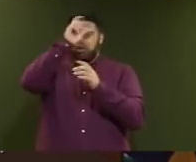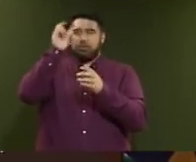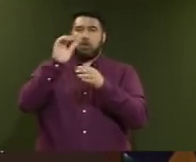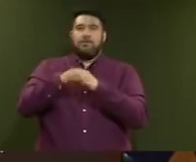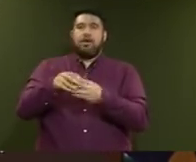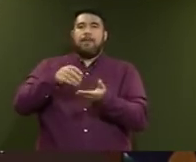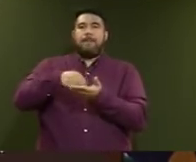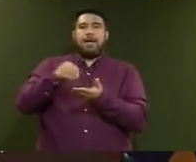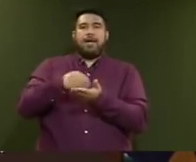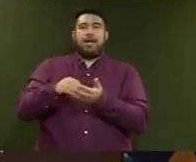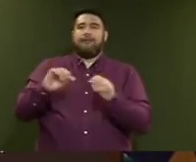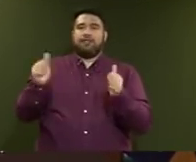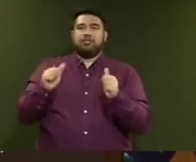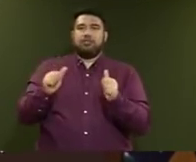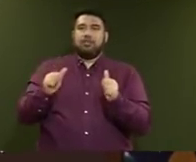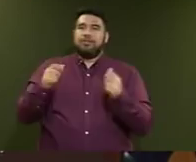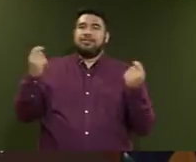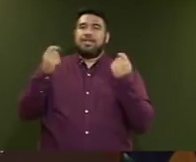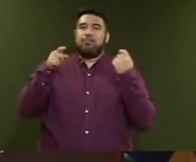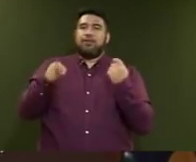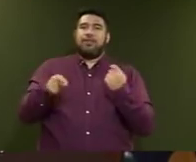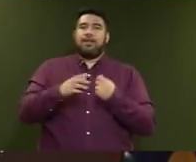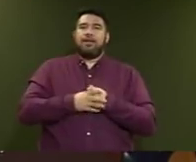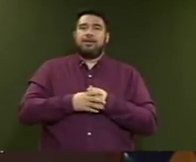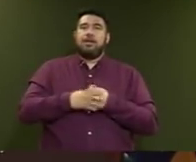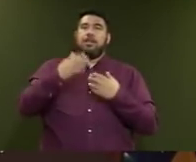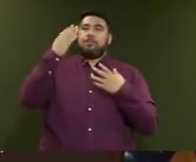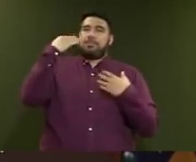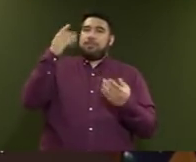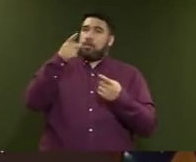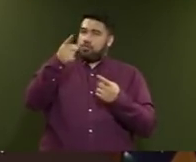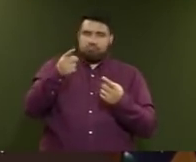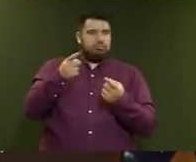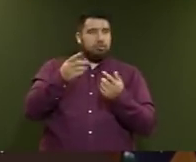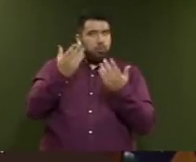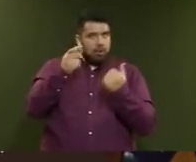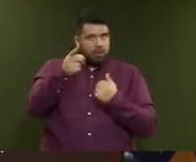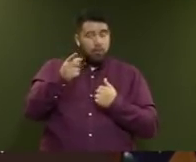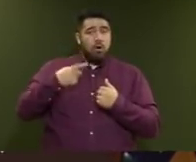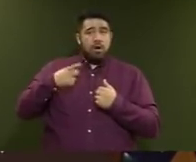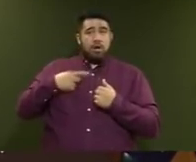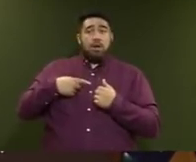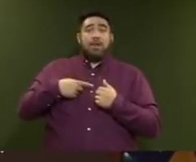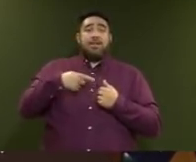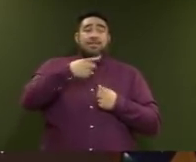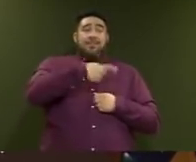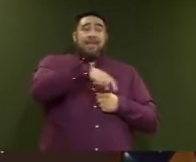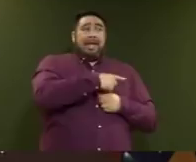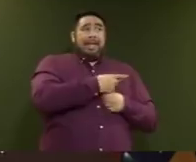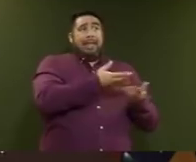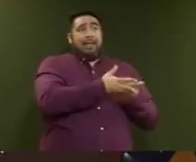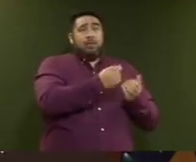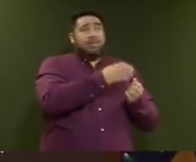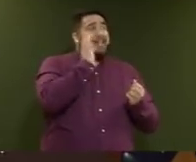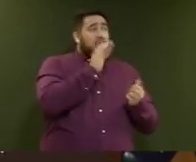And Mr Speaker, you're welcome. We concluded that after inheriting it halfway through. We concluded it